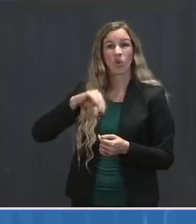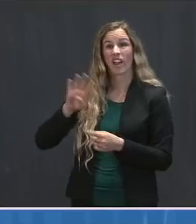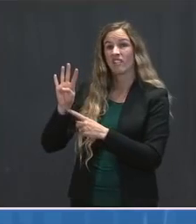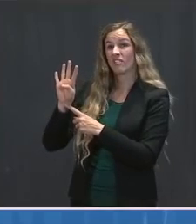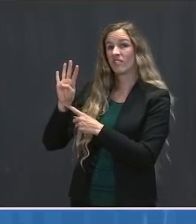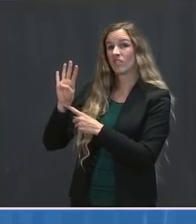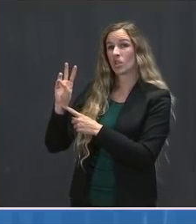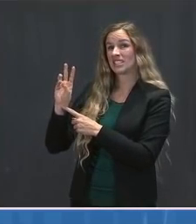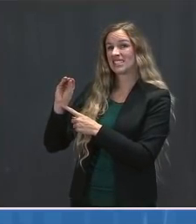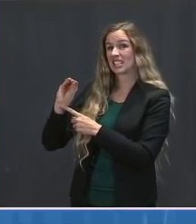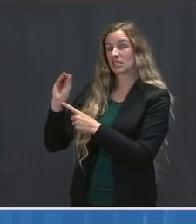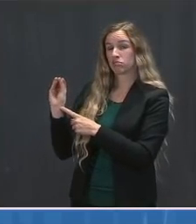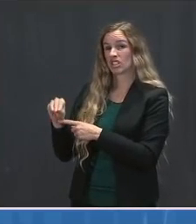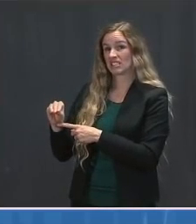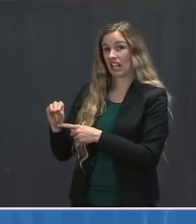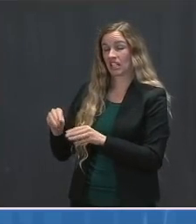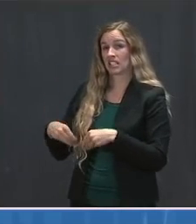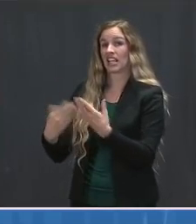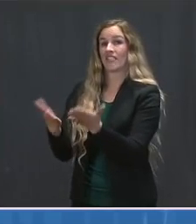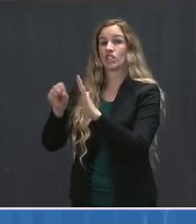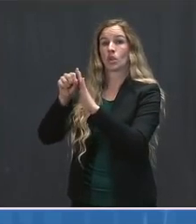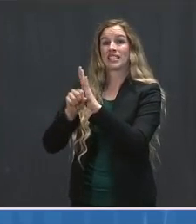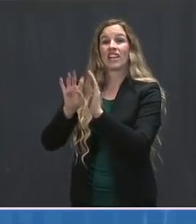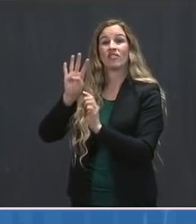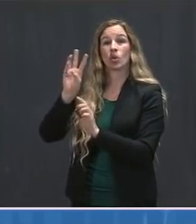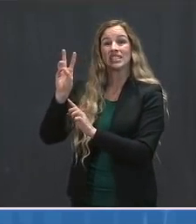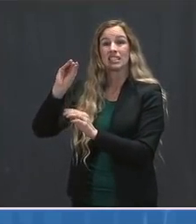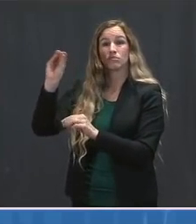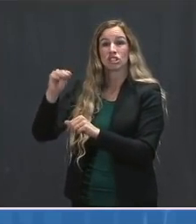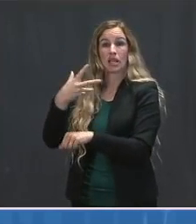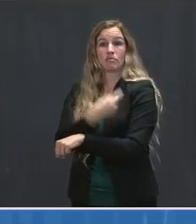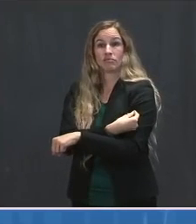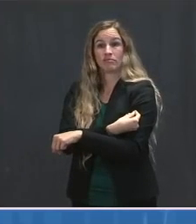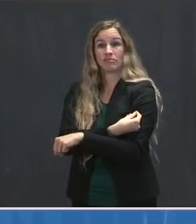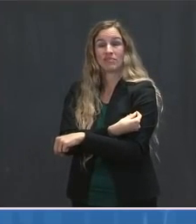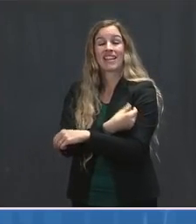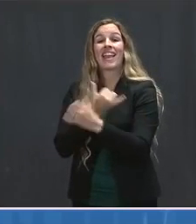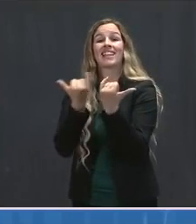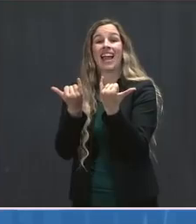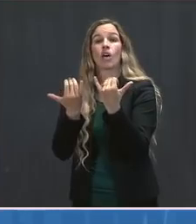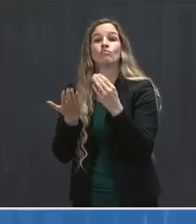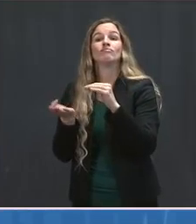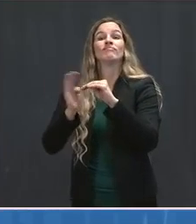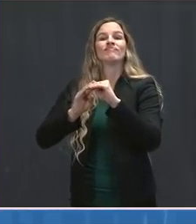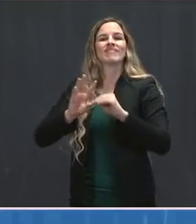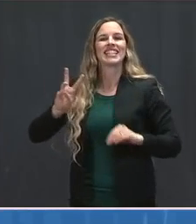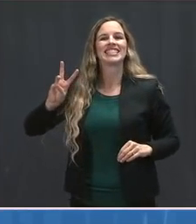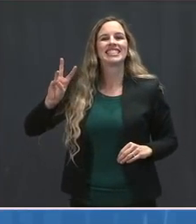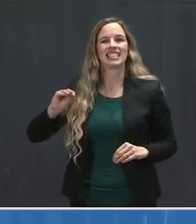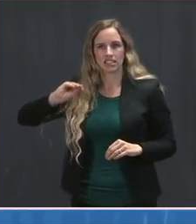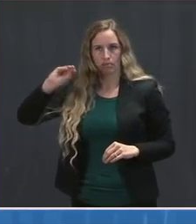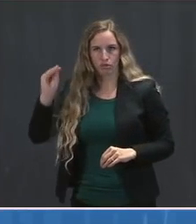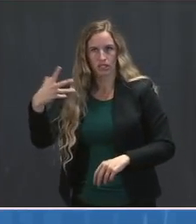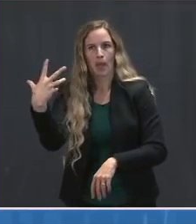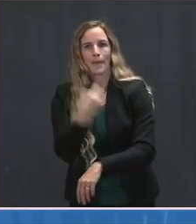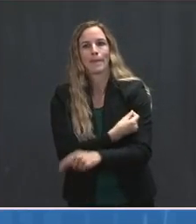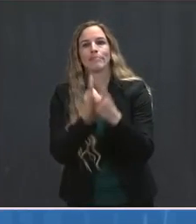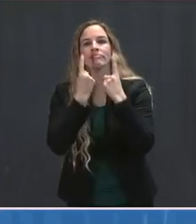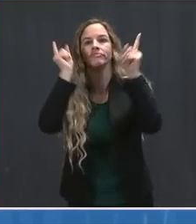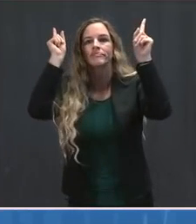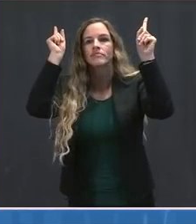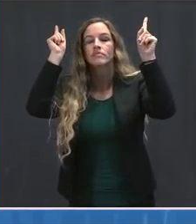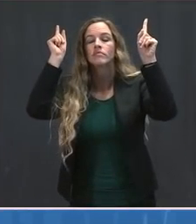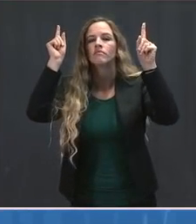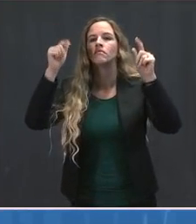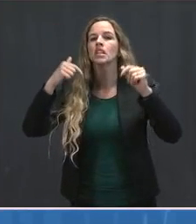supply delivered to states had been administered, and that number is now over 60 percent. I'm not going to speak to the